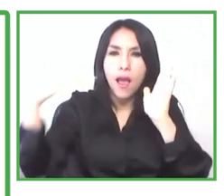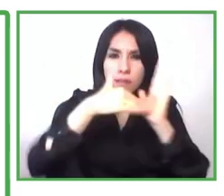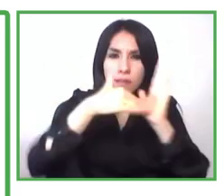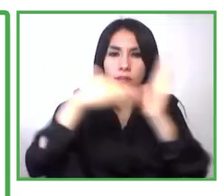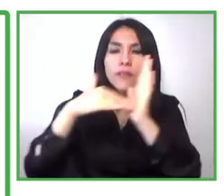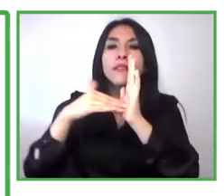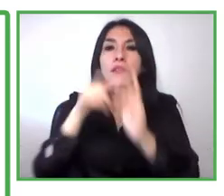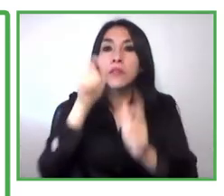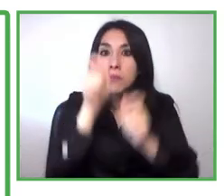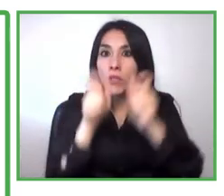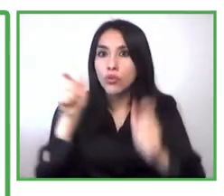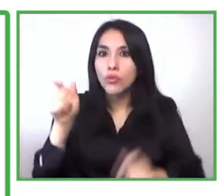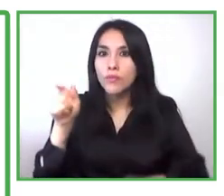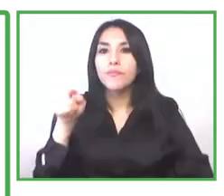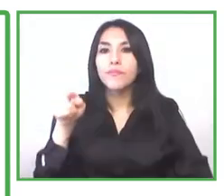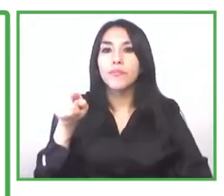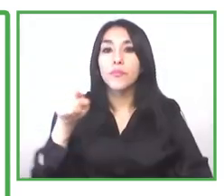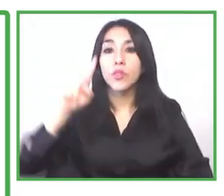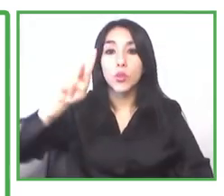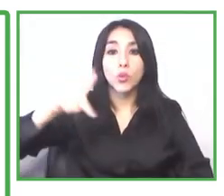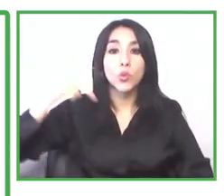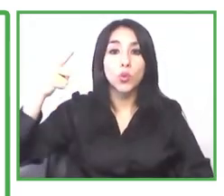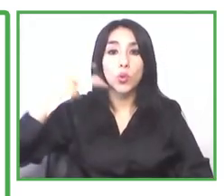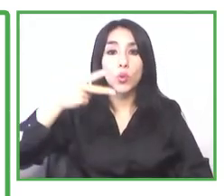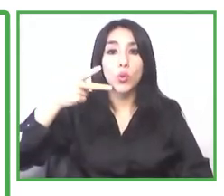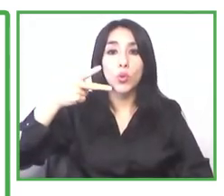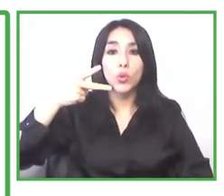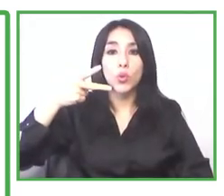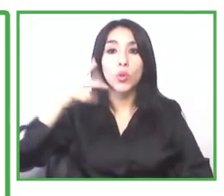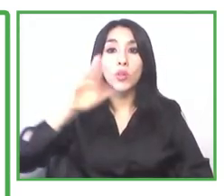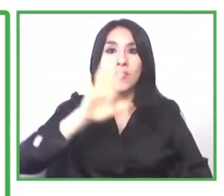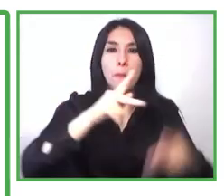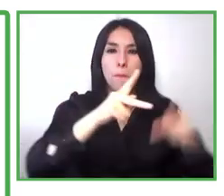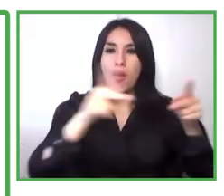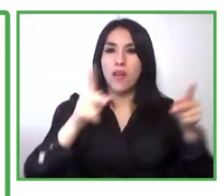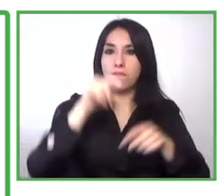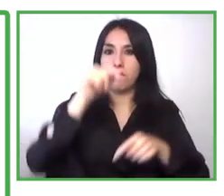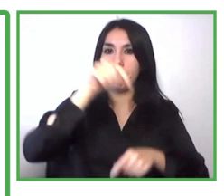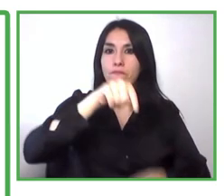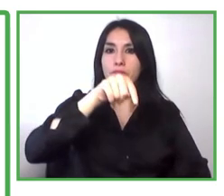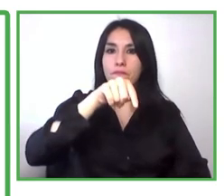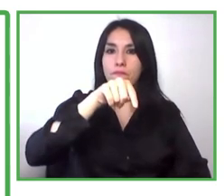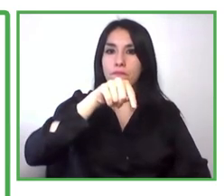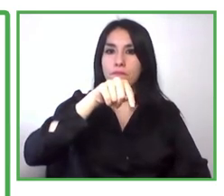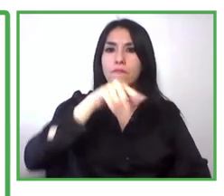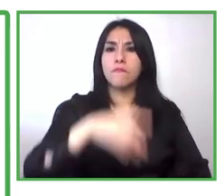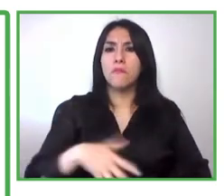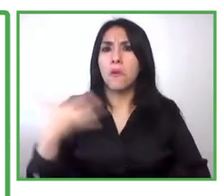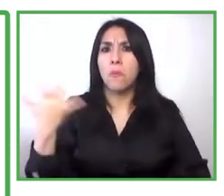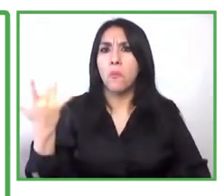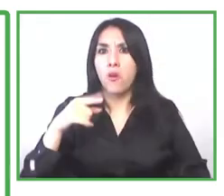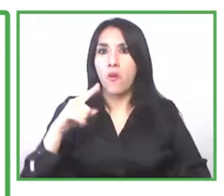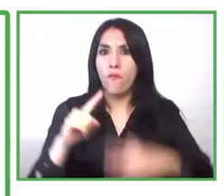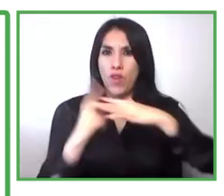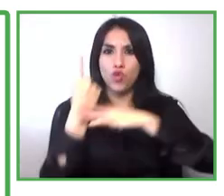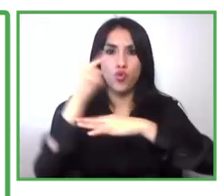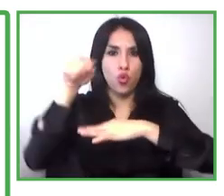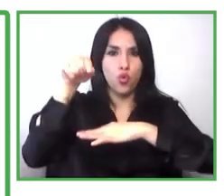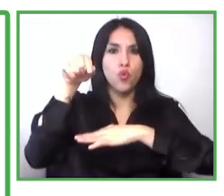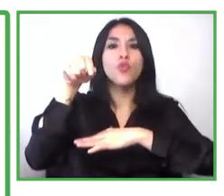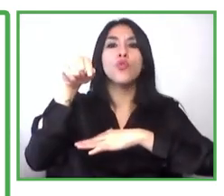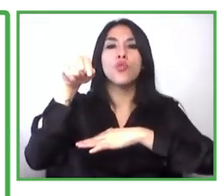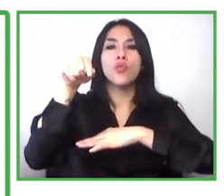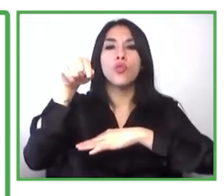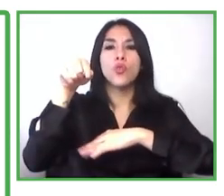now the second component of this economic inclusion model for disabled people is what gathers us today and was the creation